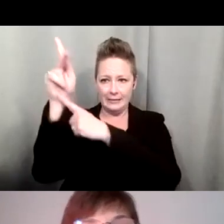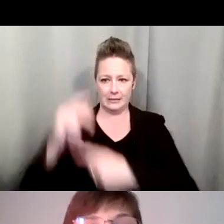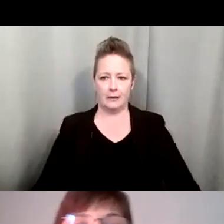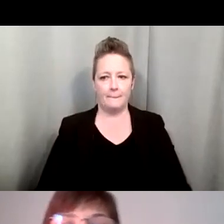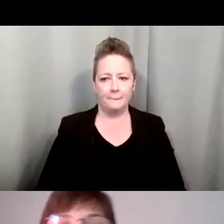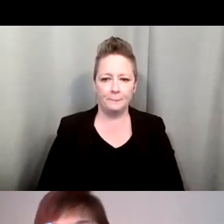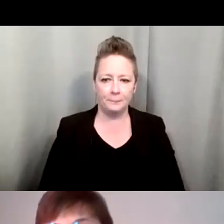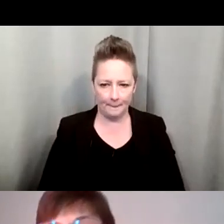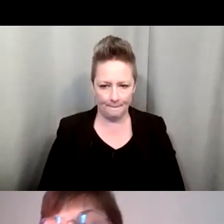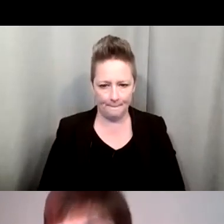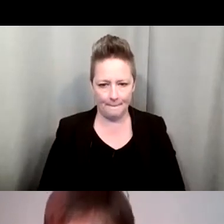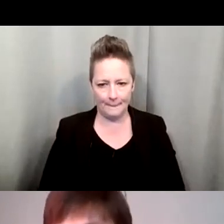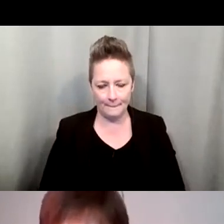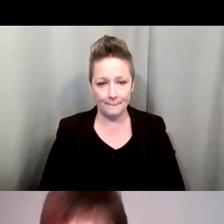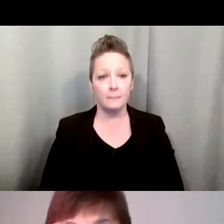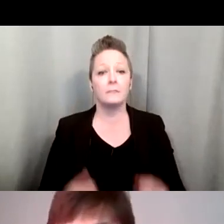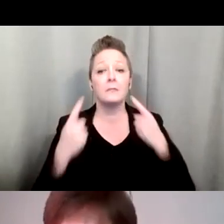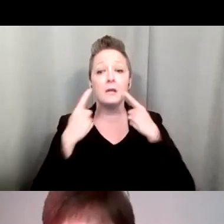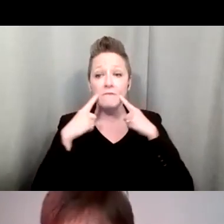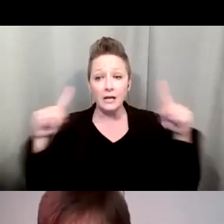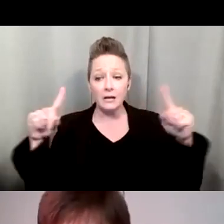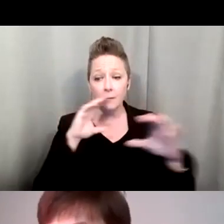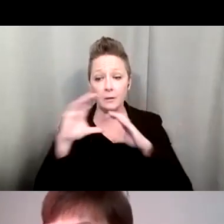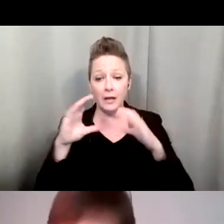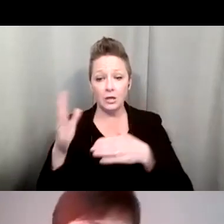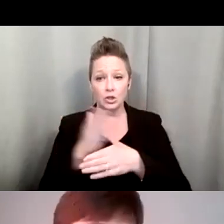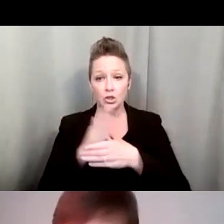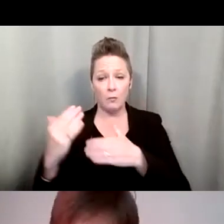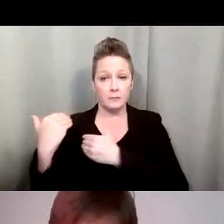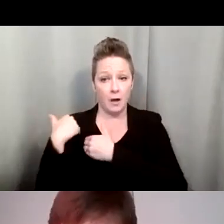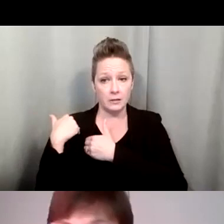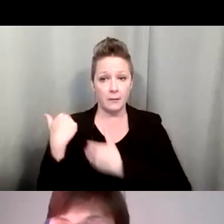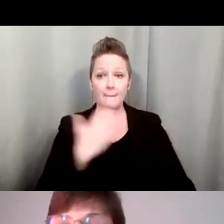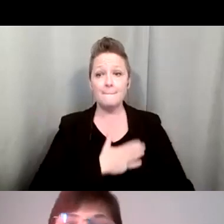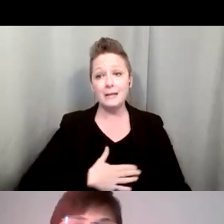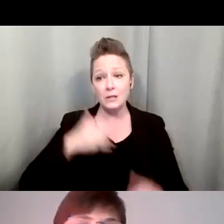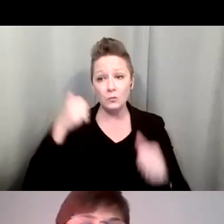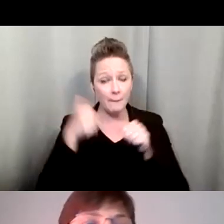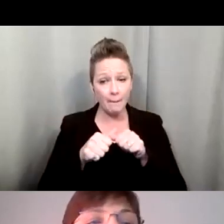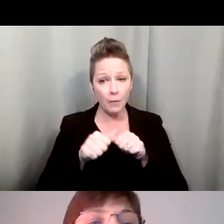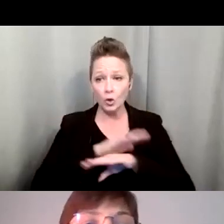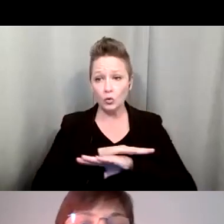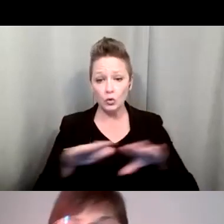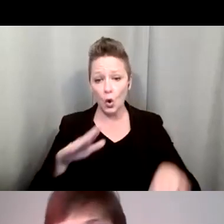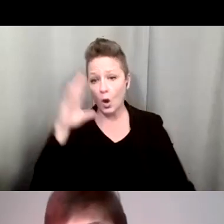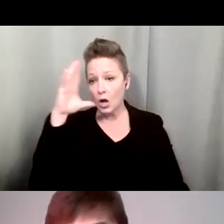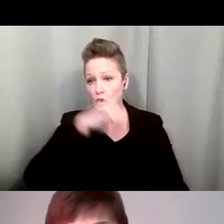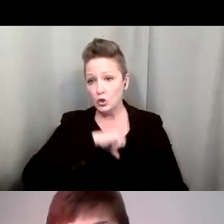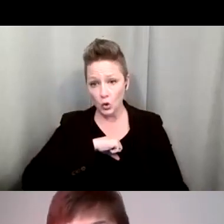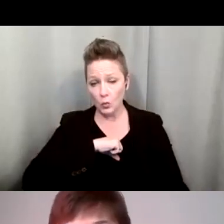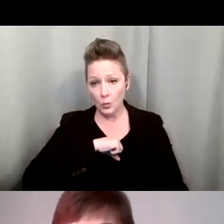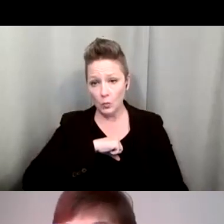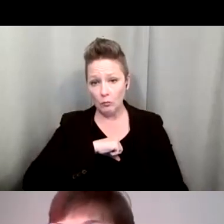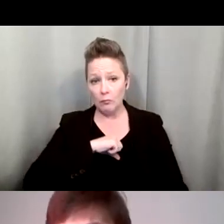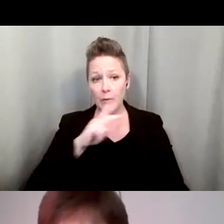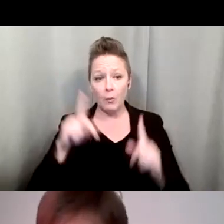So effective communication is a shared responsibility. Please remember that. Don't assume that people in hearing loss